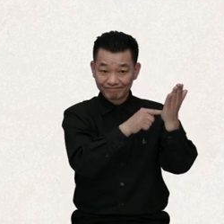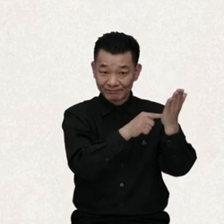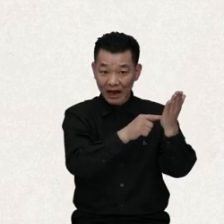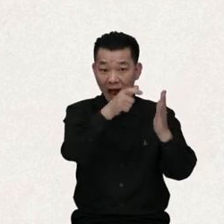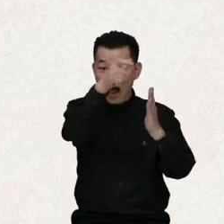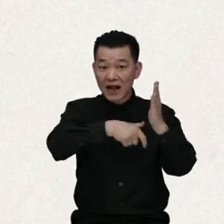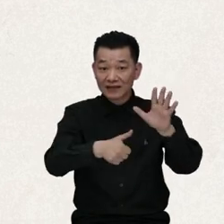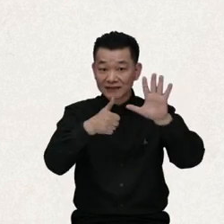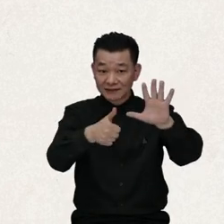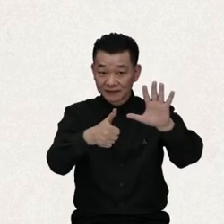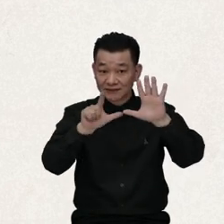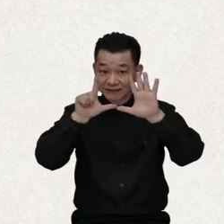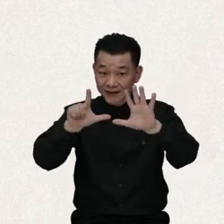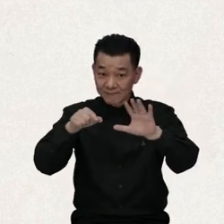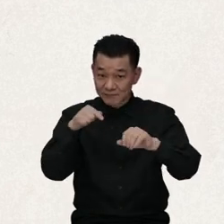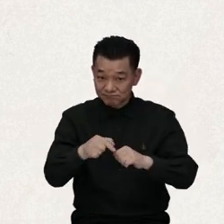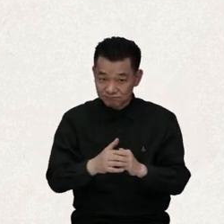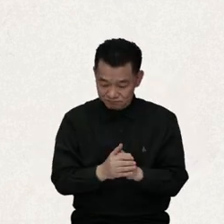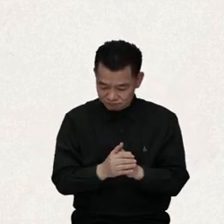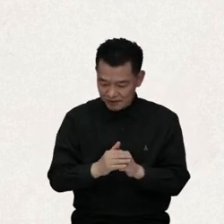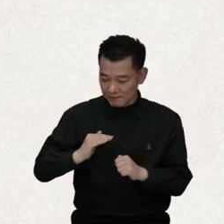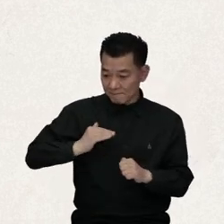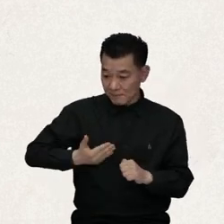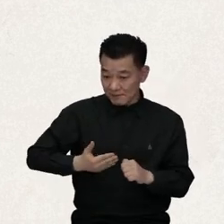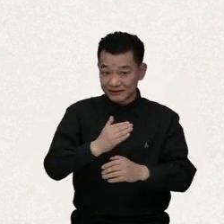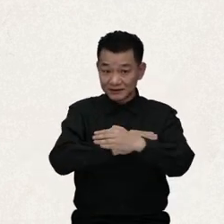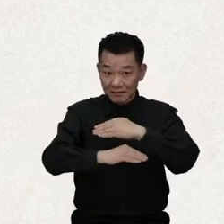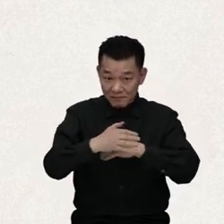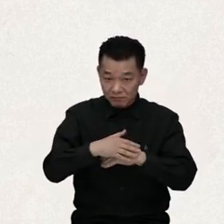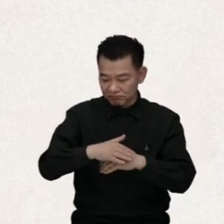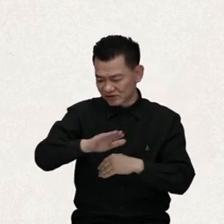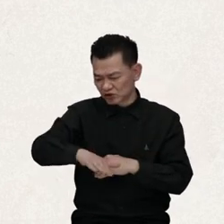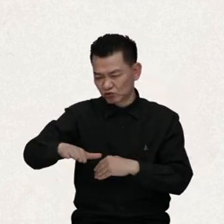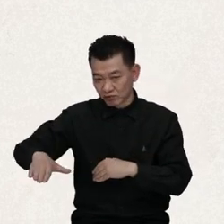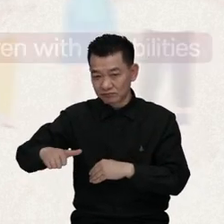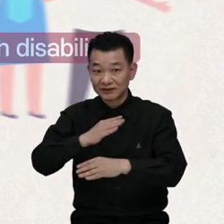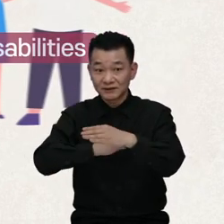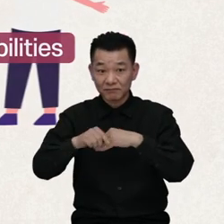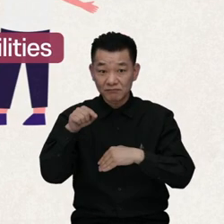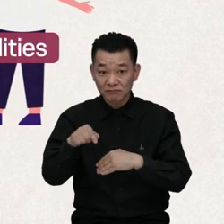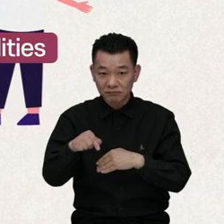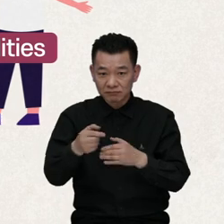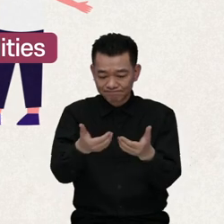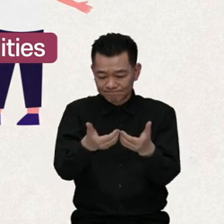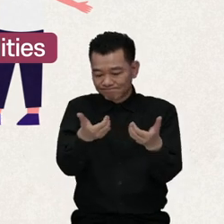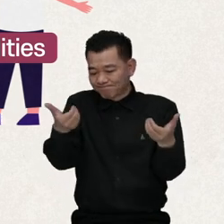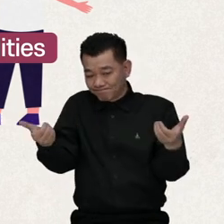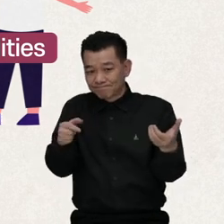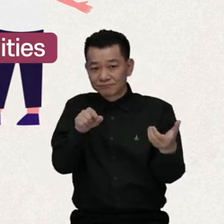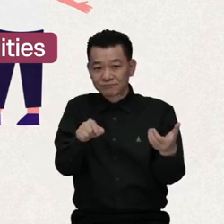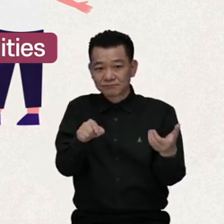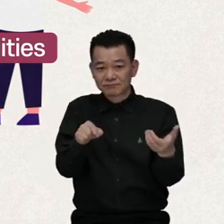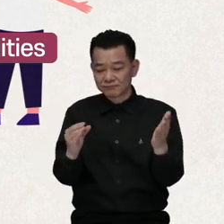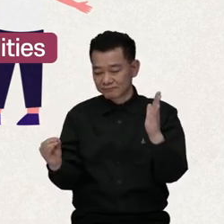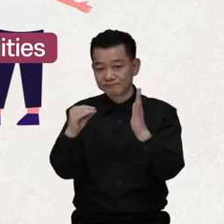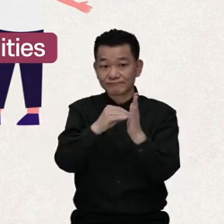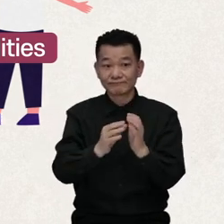the Convention, women and children with disabilities are stipulated in Article 6 and Article 7, respectively.